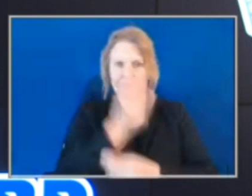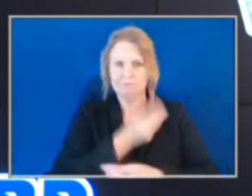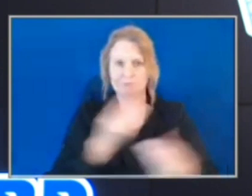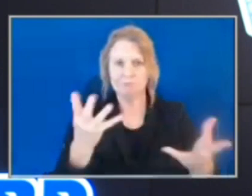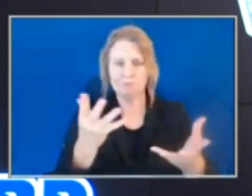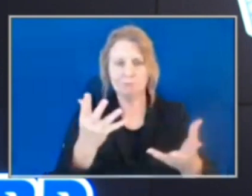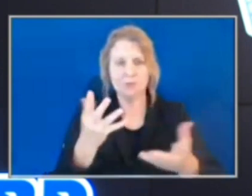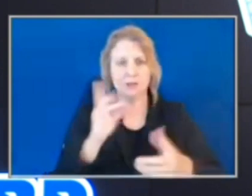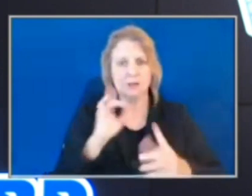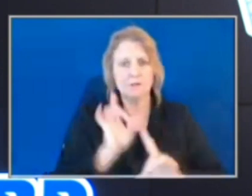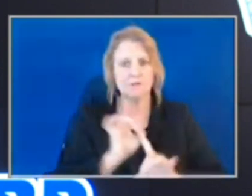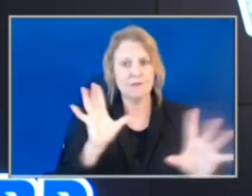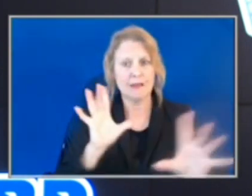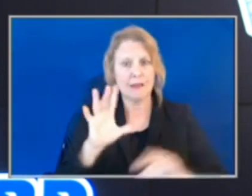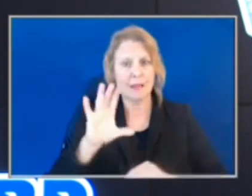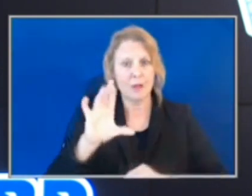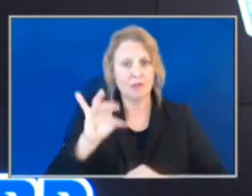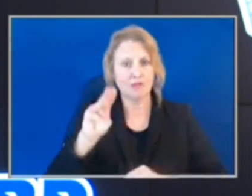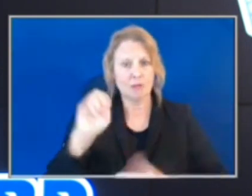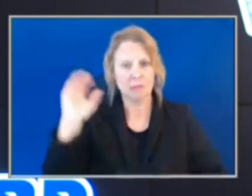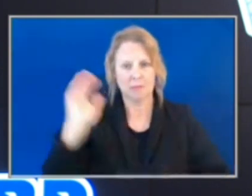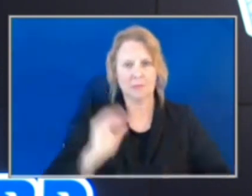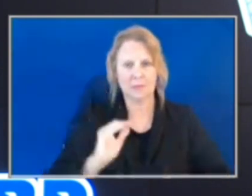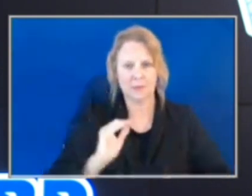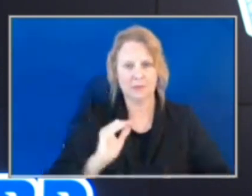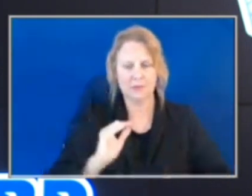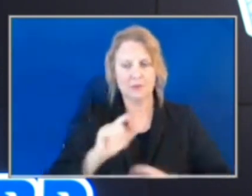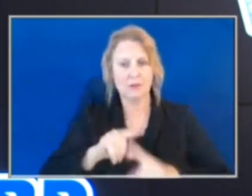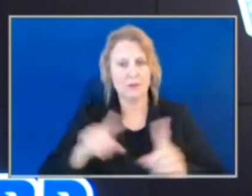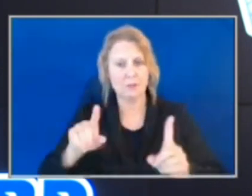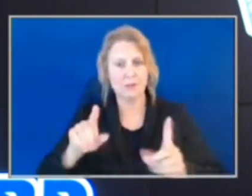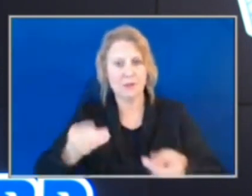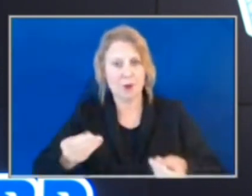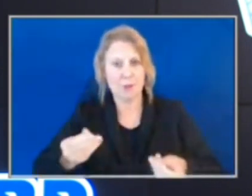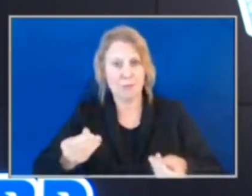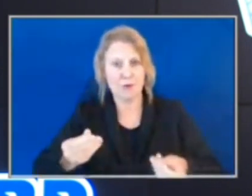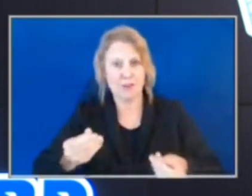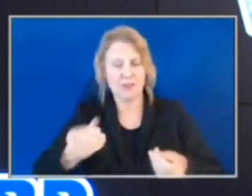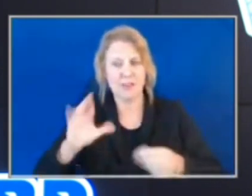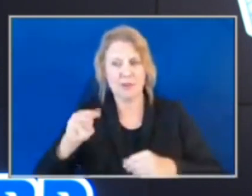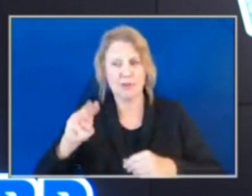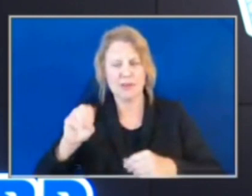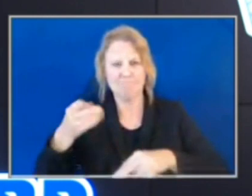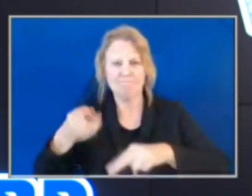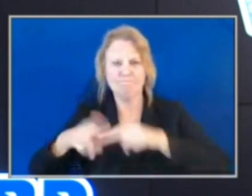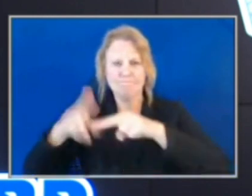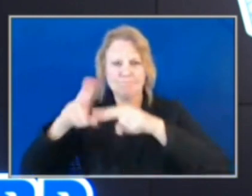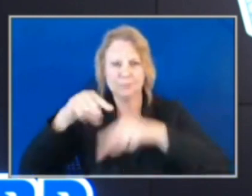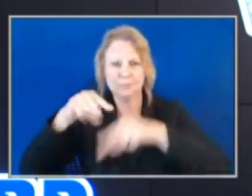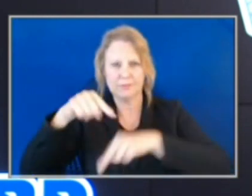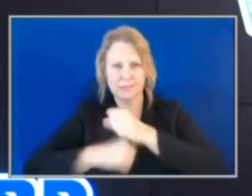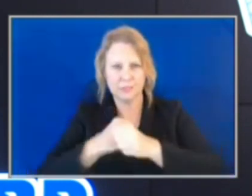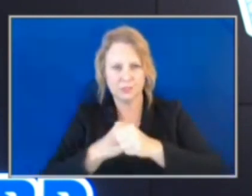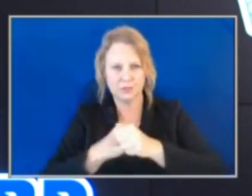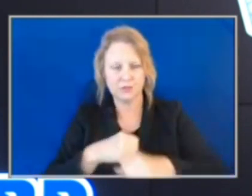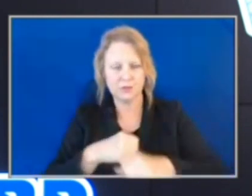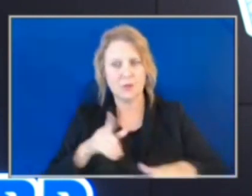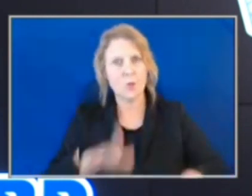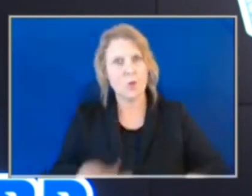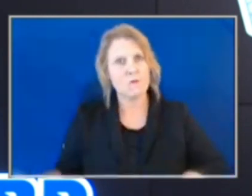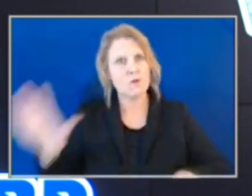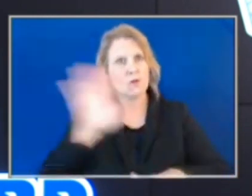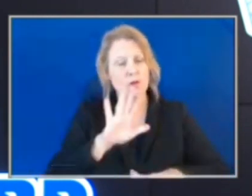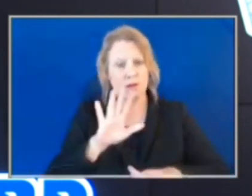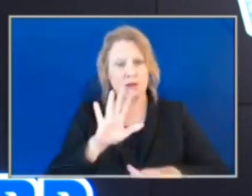in Charlotte, property crime has maintained an increase so far this year. Overall crime in Charlotte is